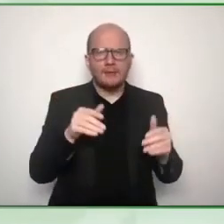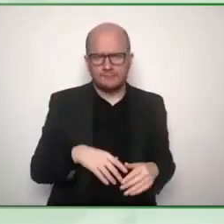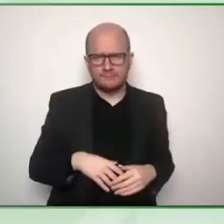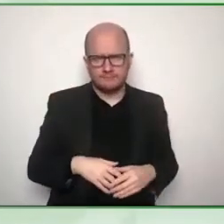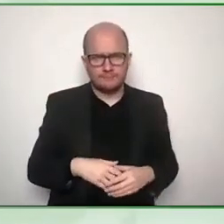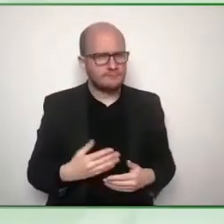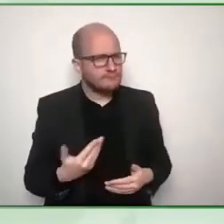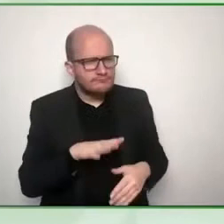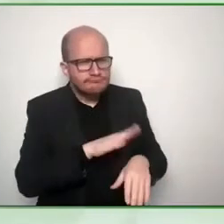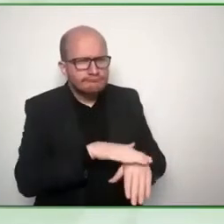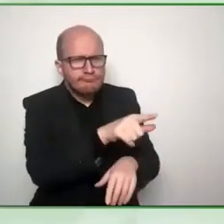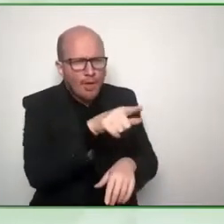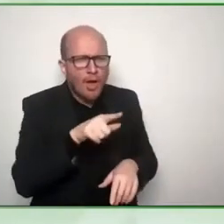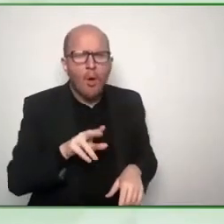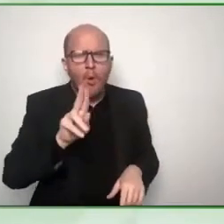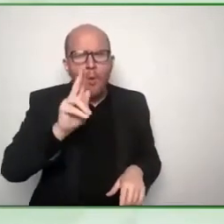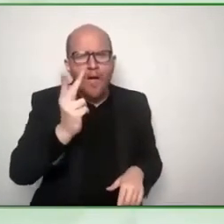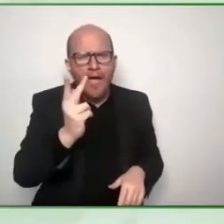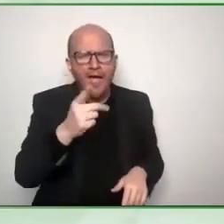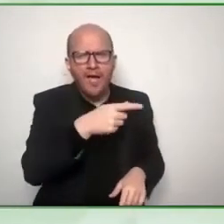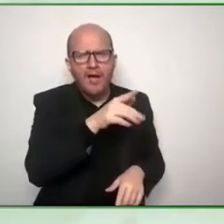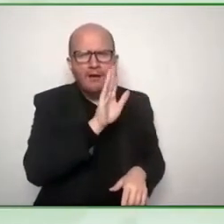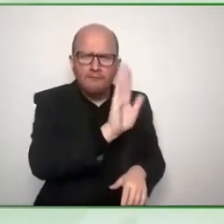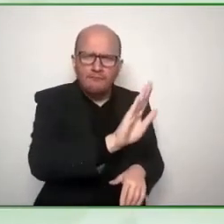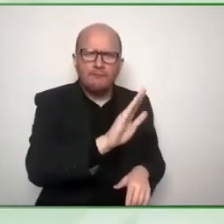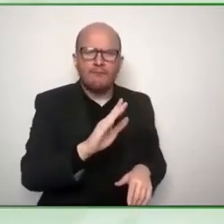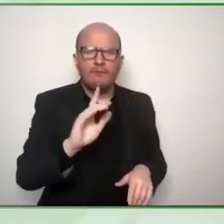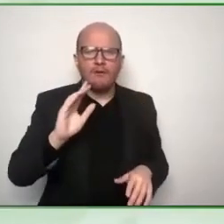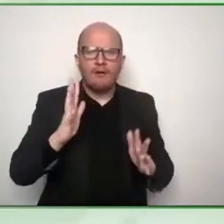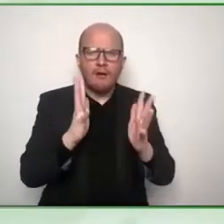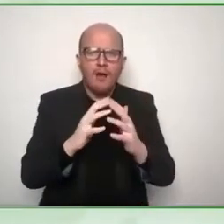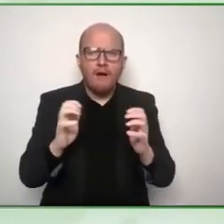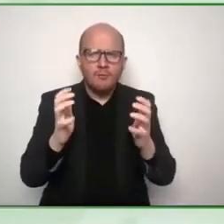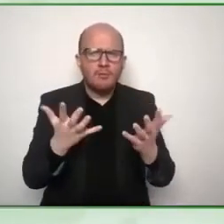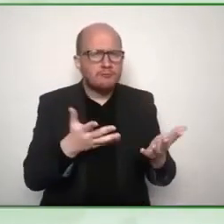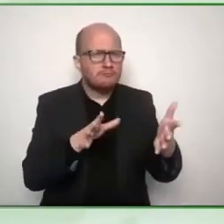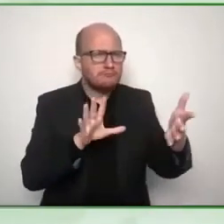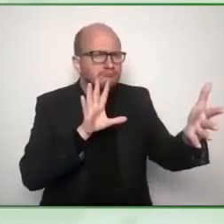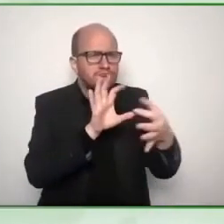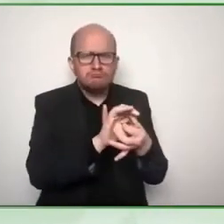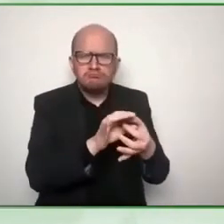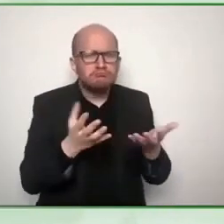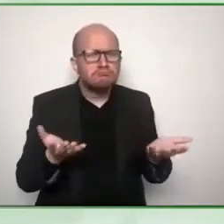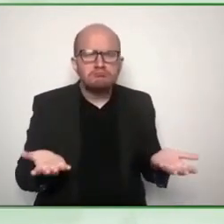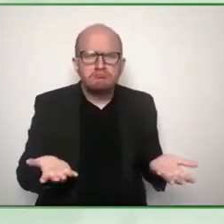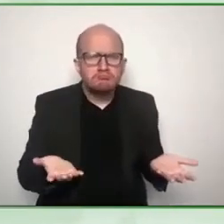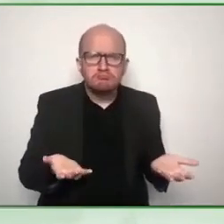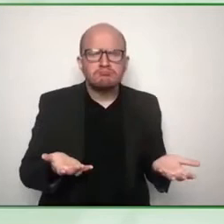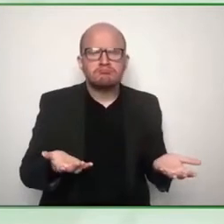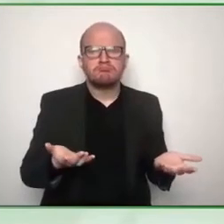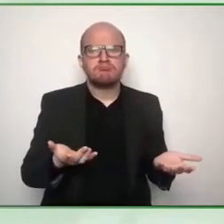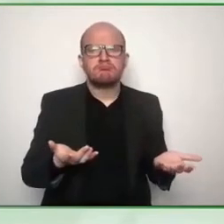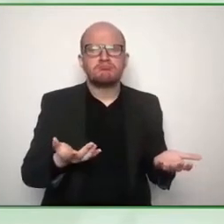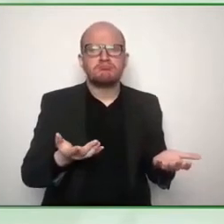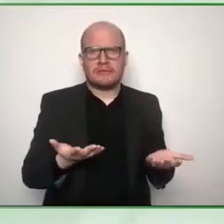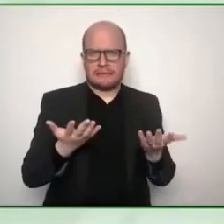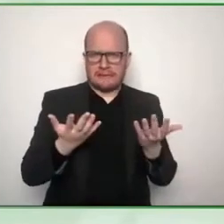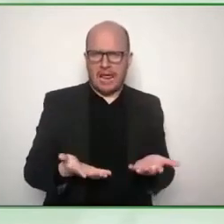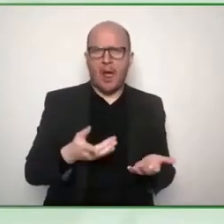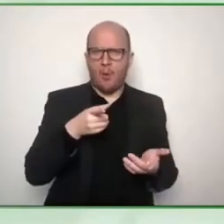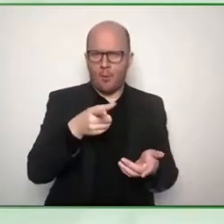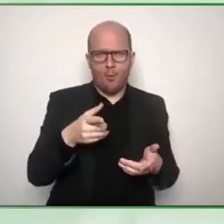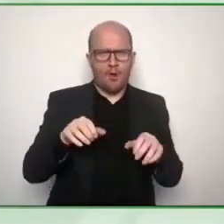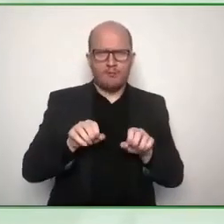studies where your accessibility toolkit now that it is completed and sort of say online and accessible to everyone